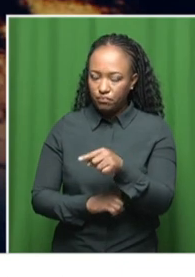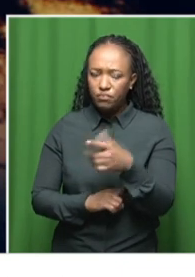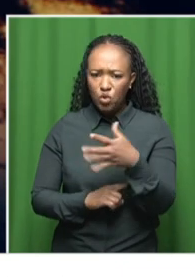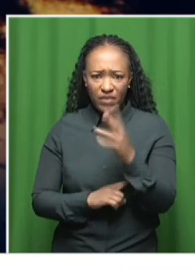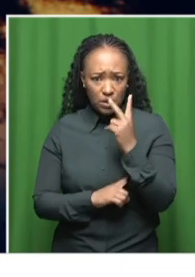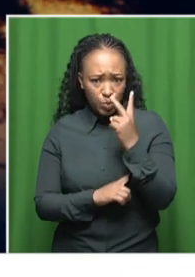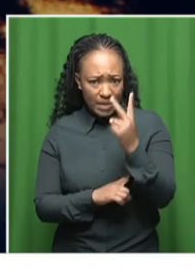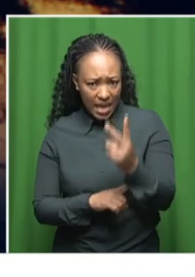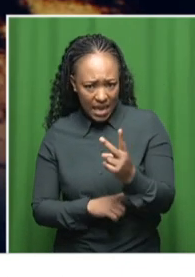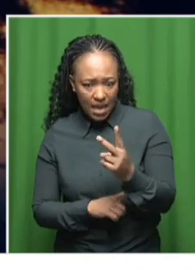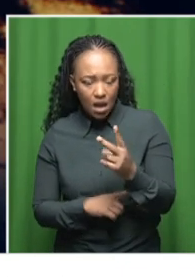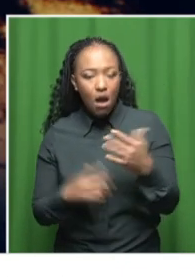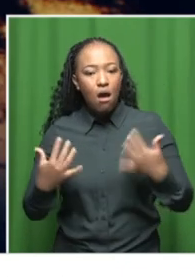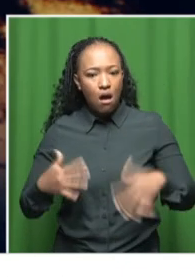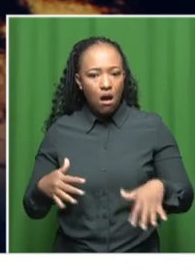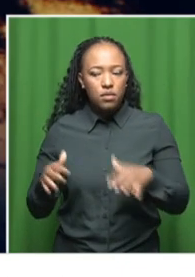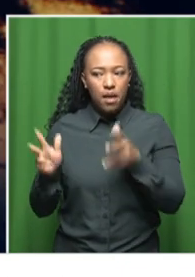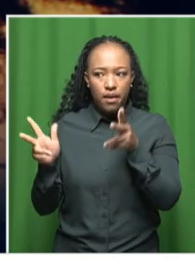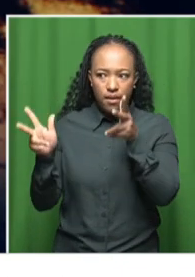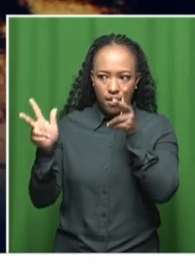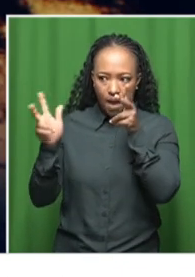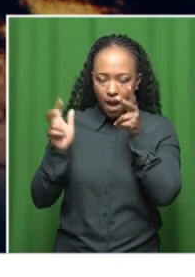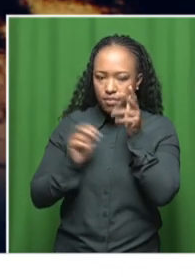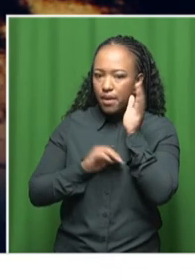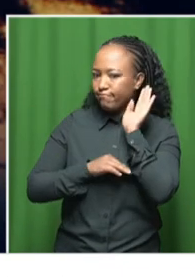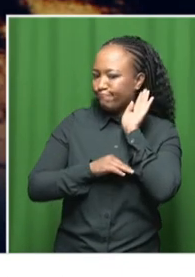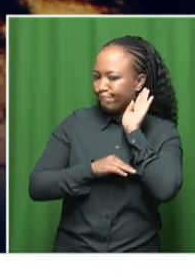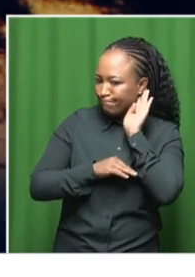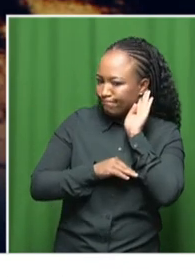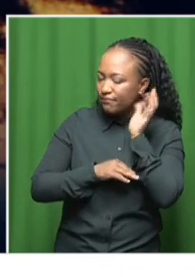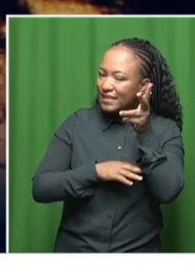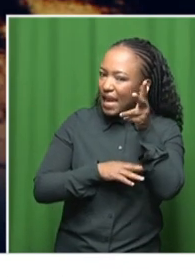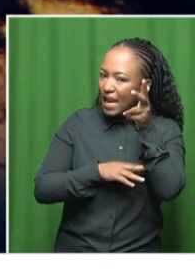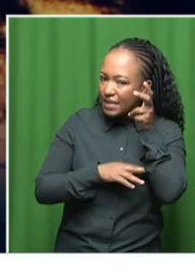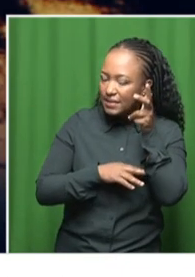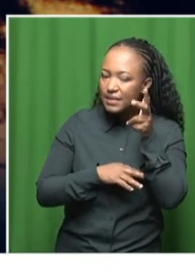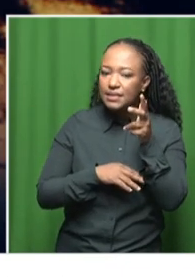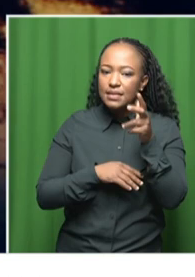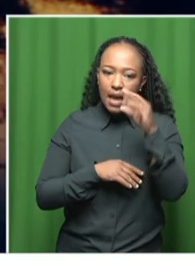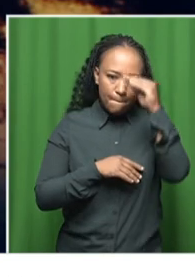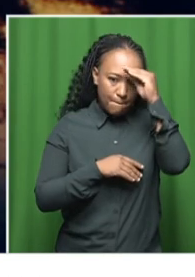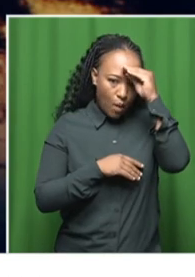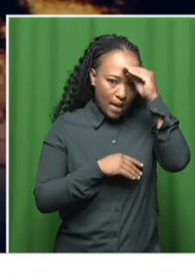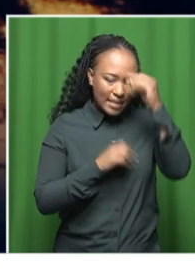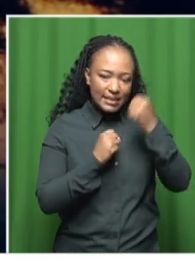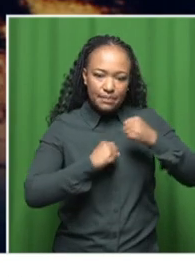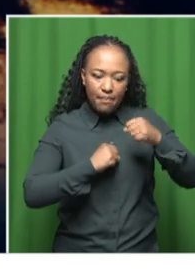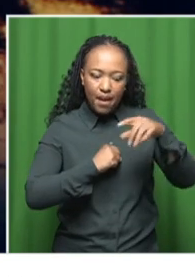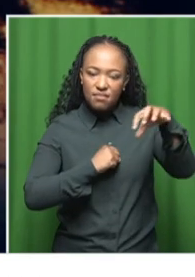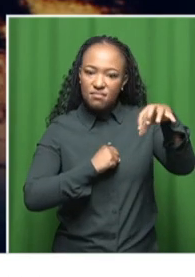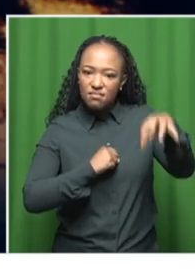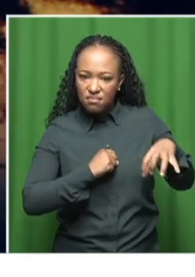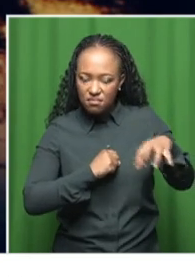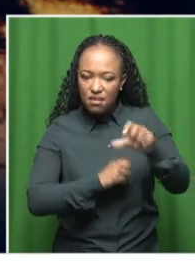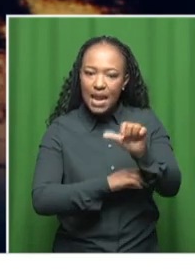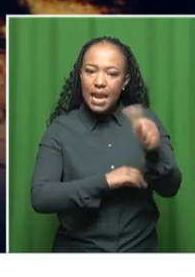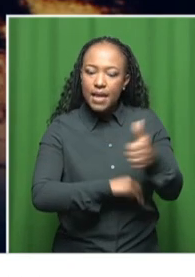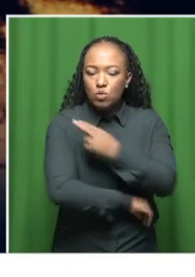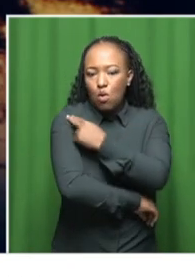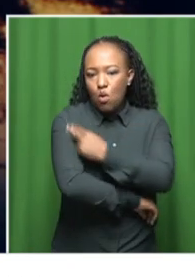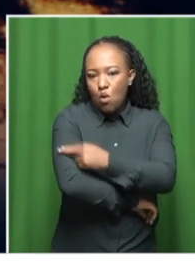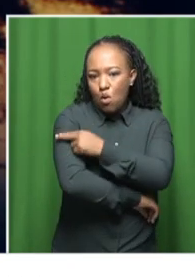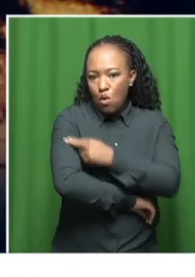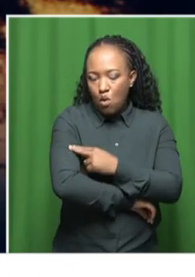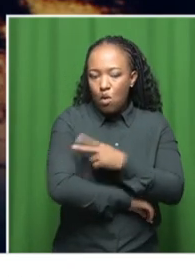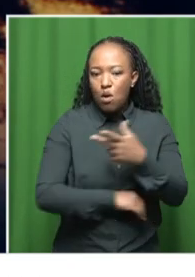see that you are being heard, you are being listened to. There was a space for the police. It was next to a hospital, but they had managed to